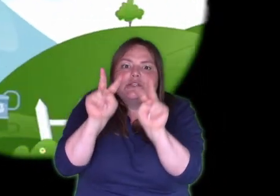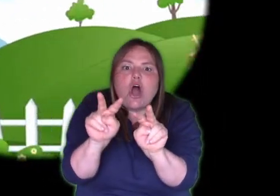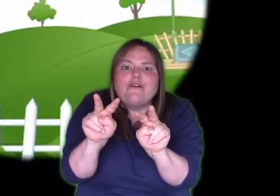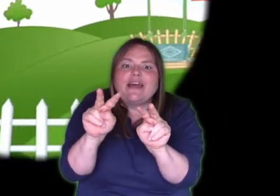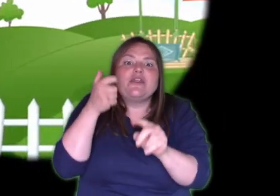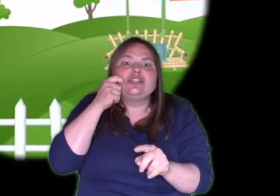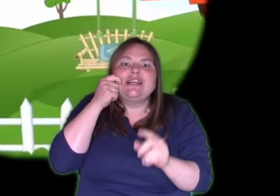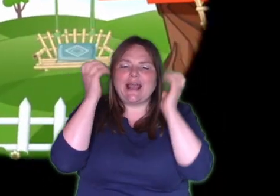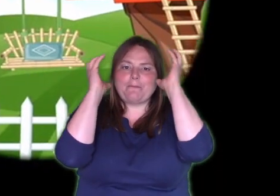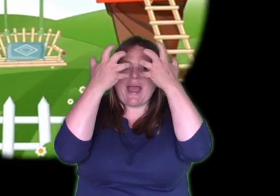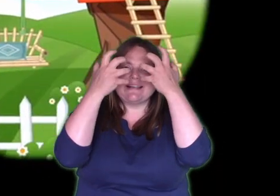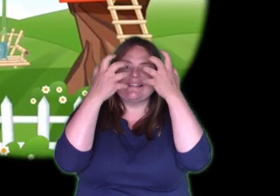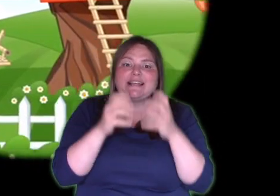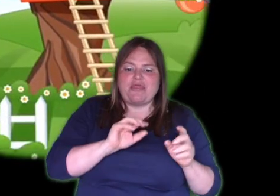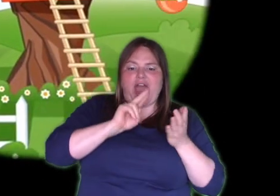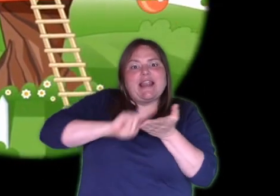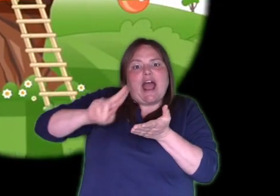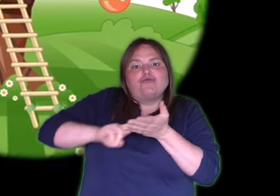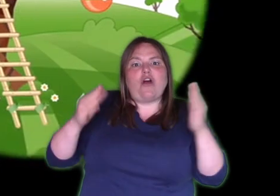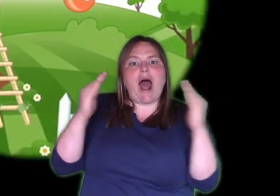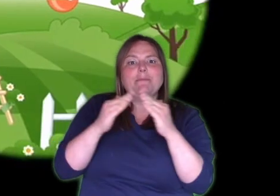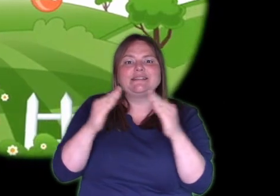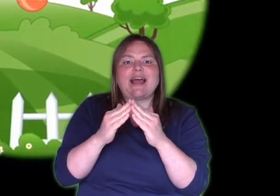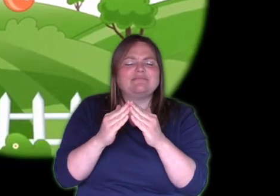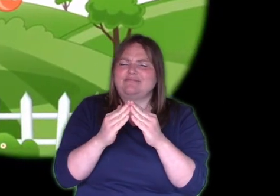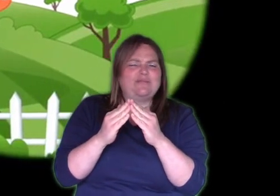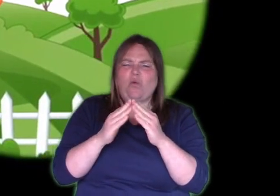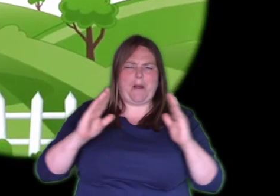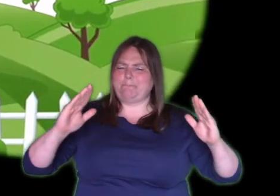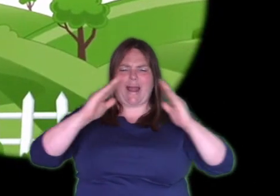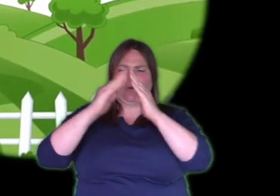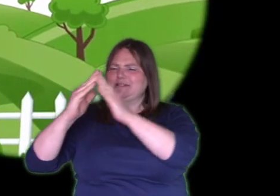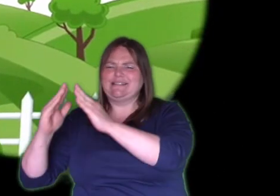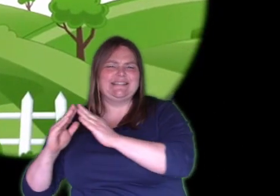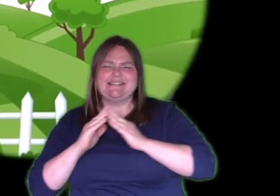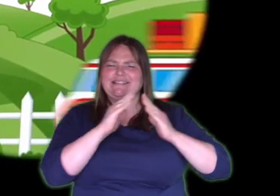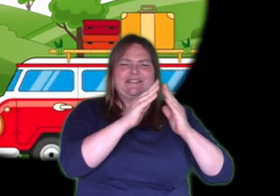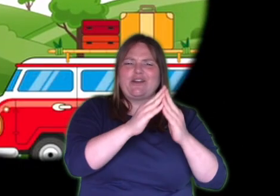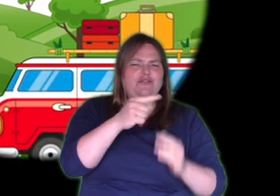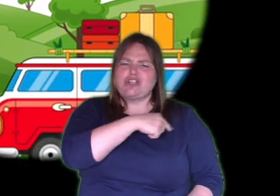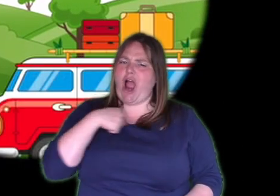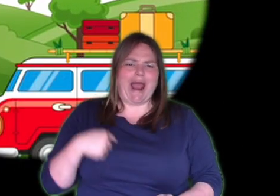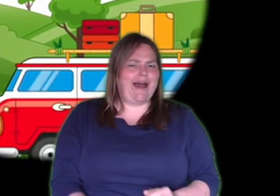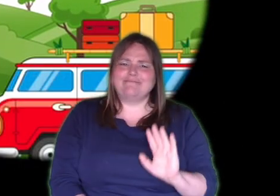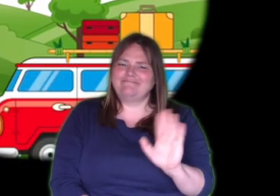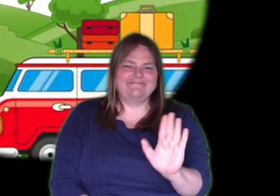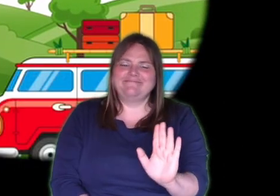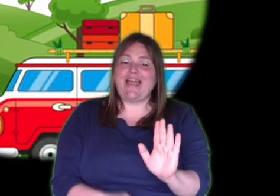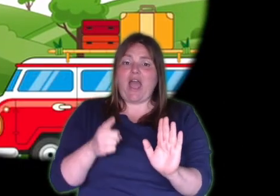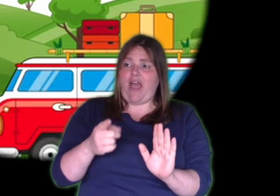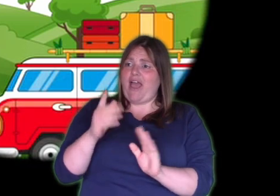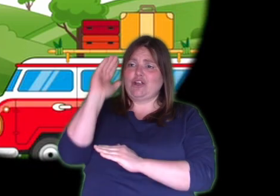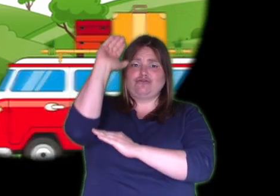habitat. It turns out it's not the misty mountains of China, but instead in a treehouse studio